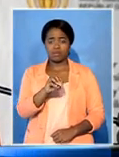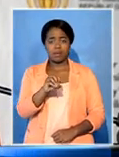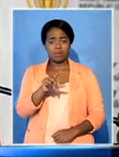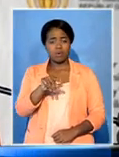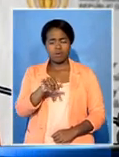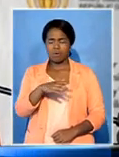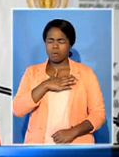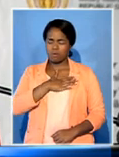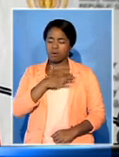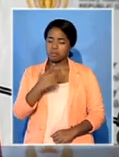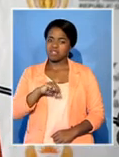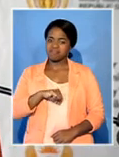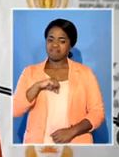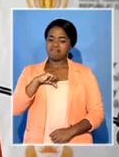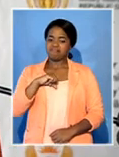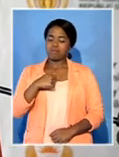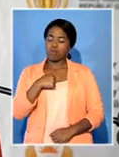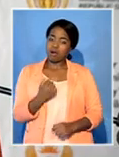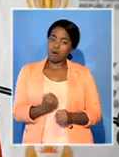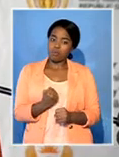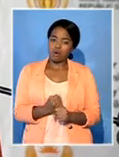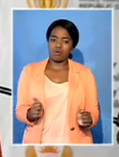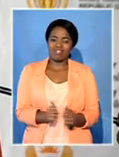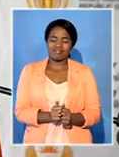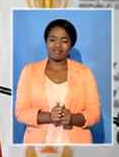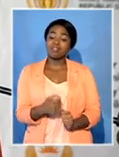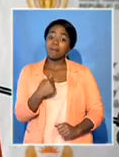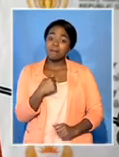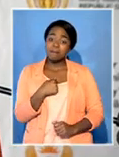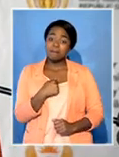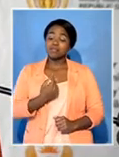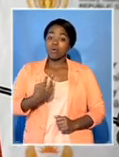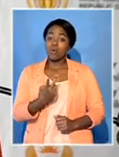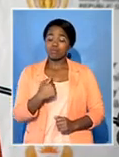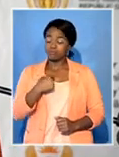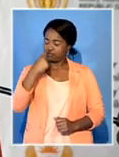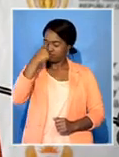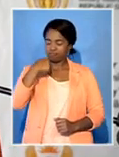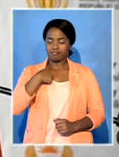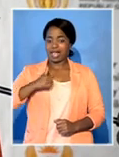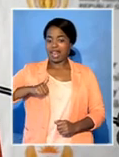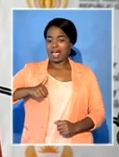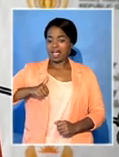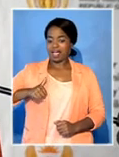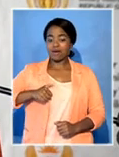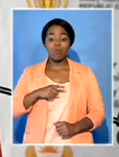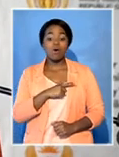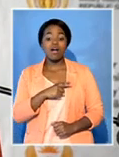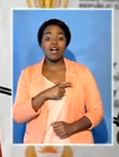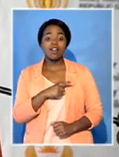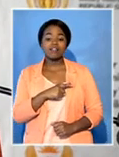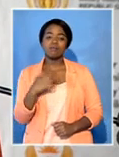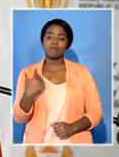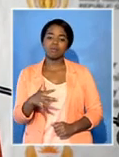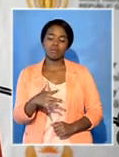great sense of pride in having served with him. But I also consider myself fortunate to have shared the